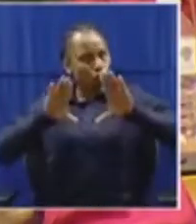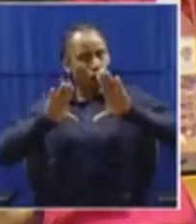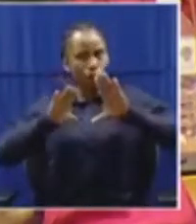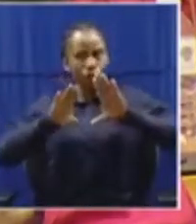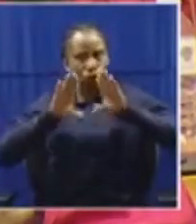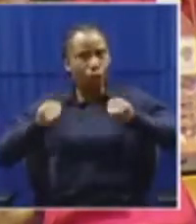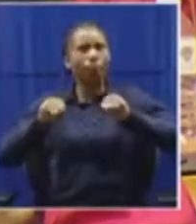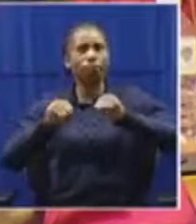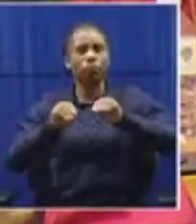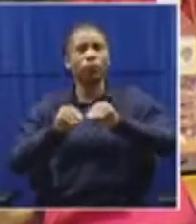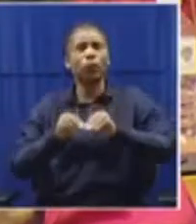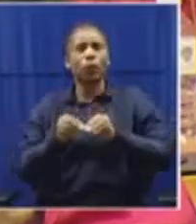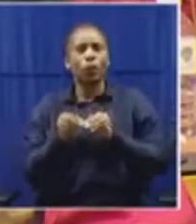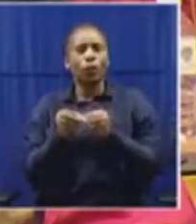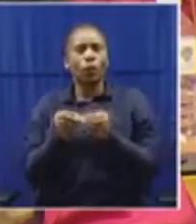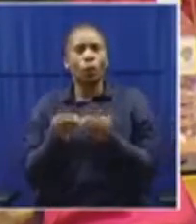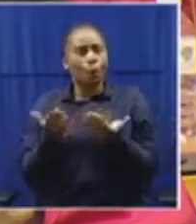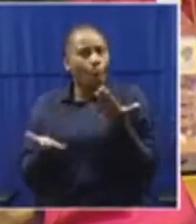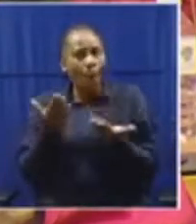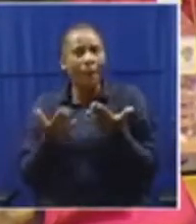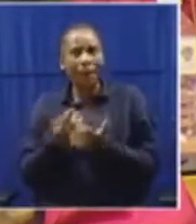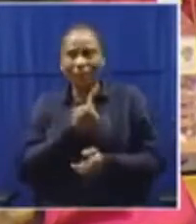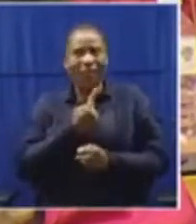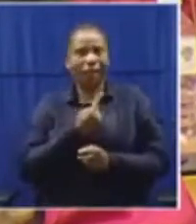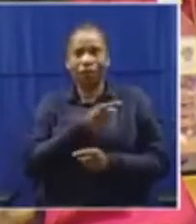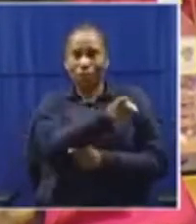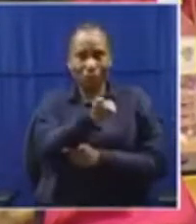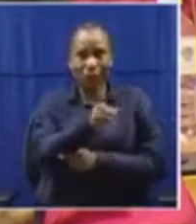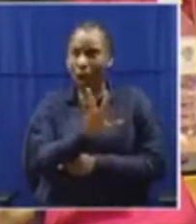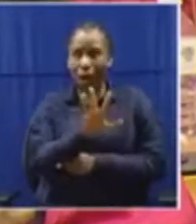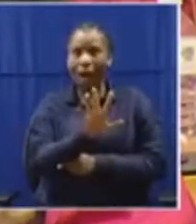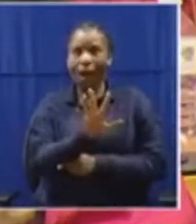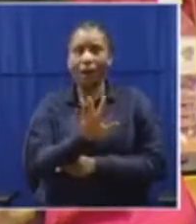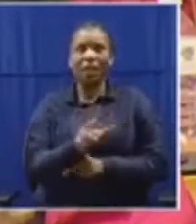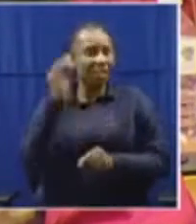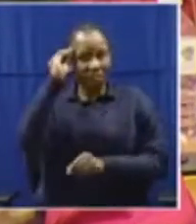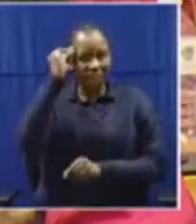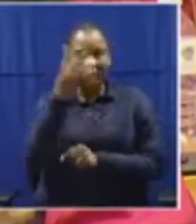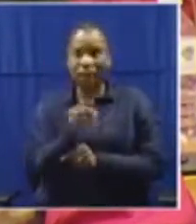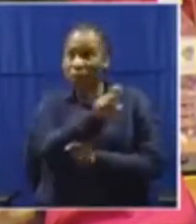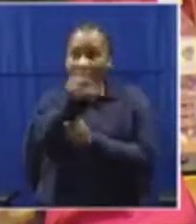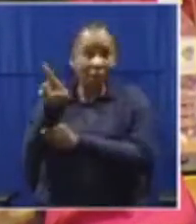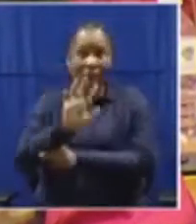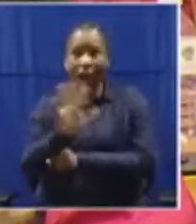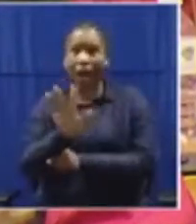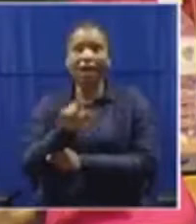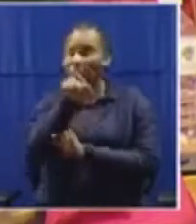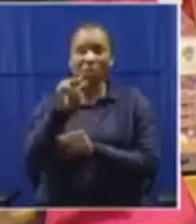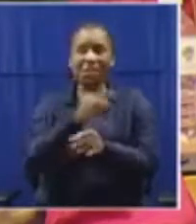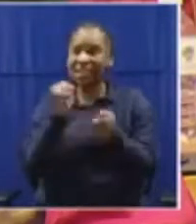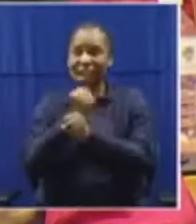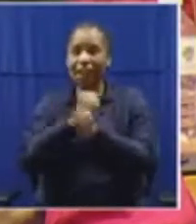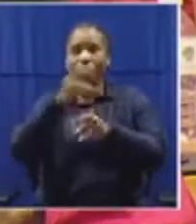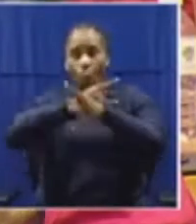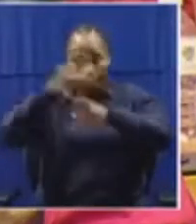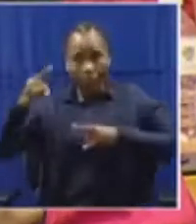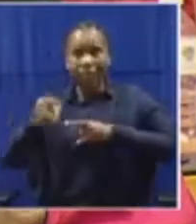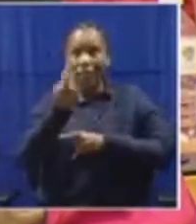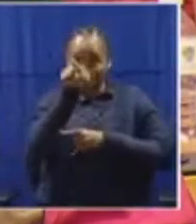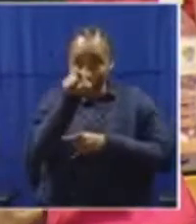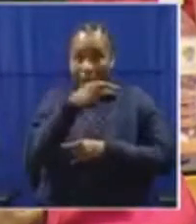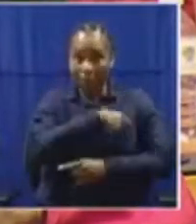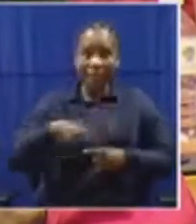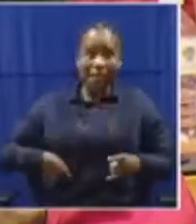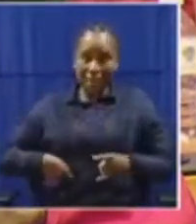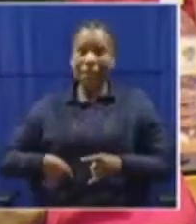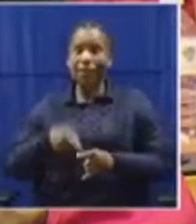we do not have interest on them, they have not won. You are the president, and you shall be held with high